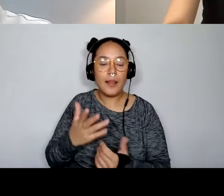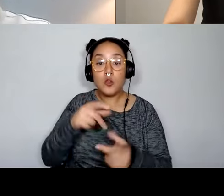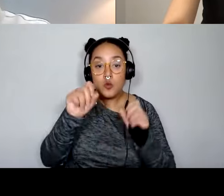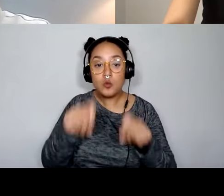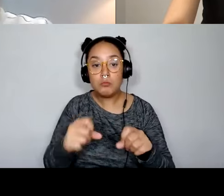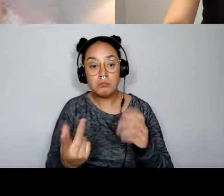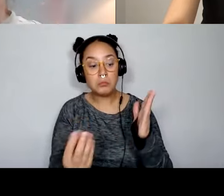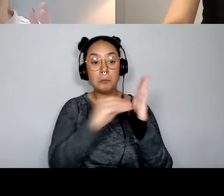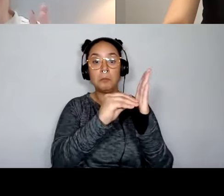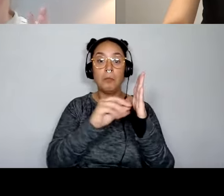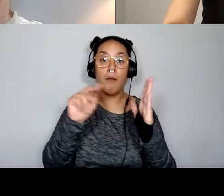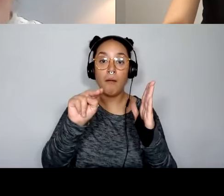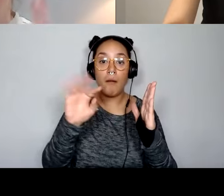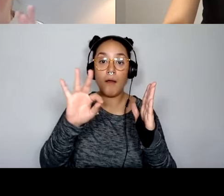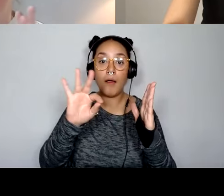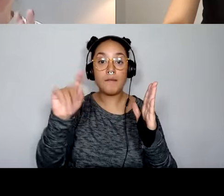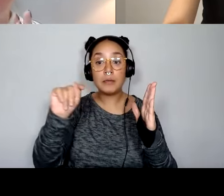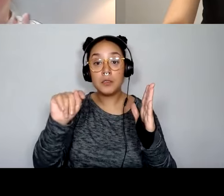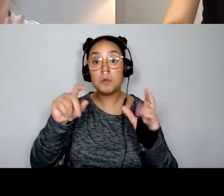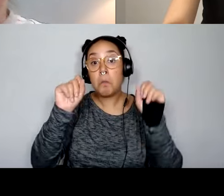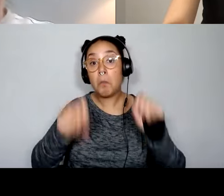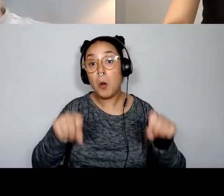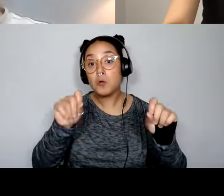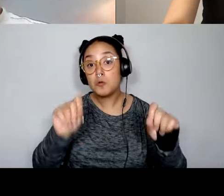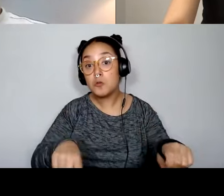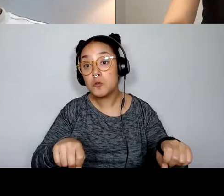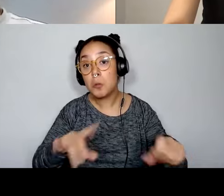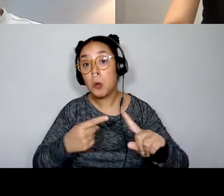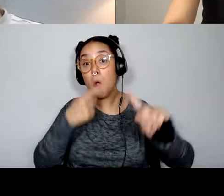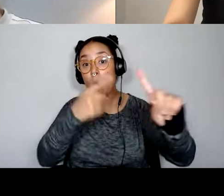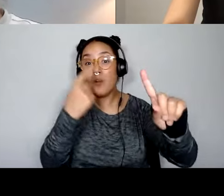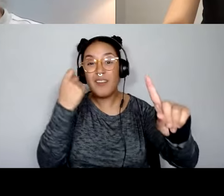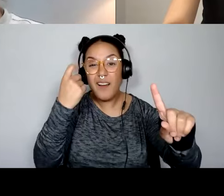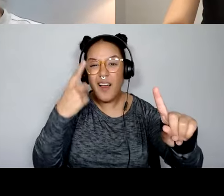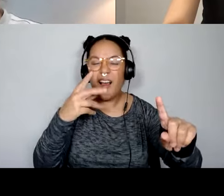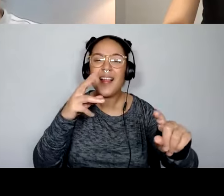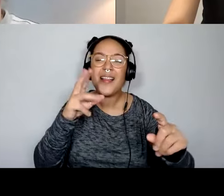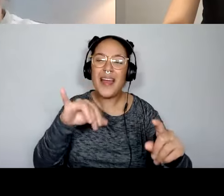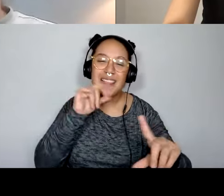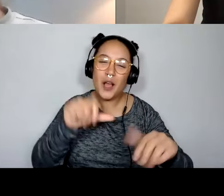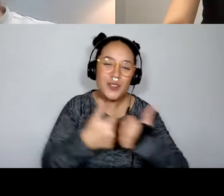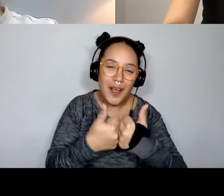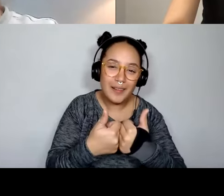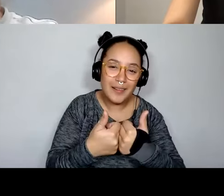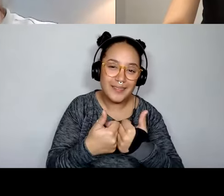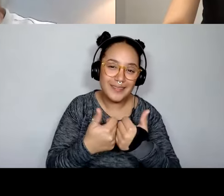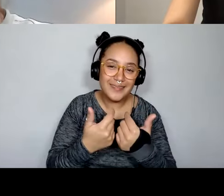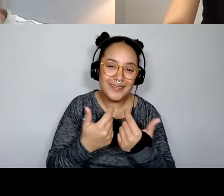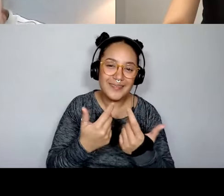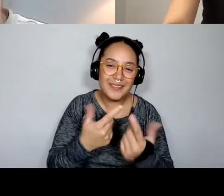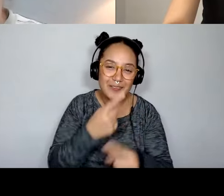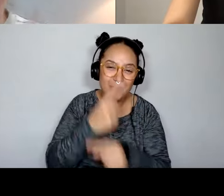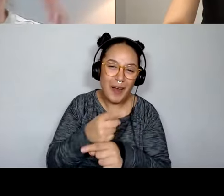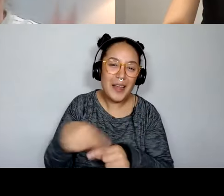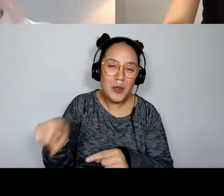outcome for our, for what we want to do, but it's not the challenge. The challenge can't be, we want to learn about